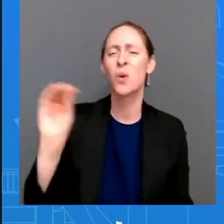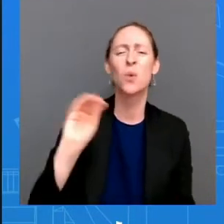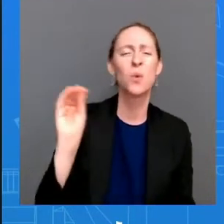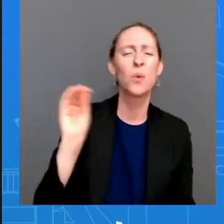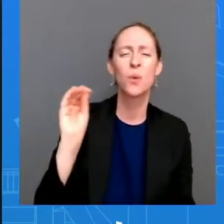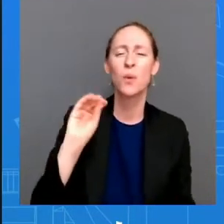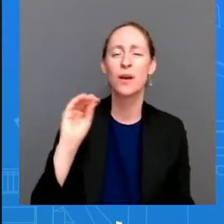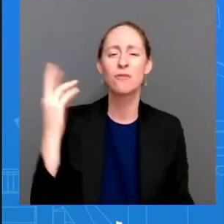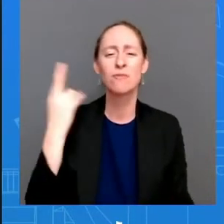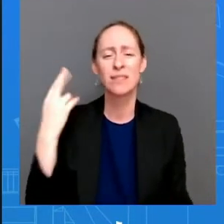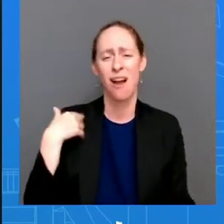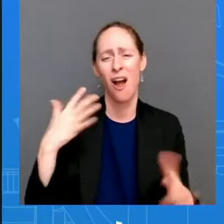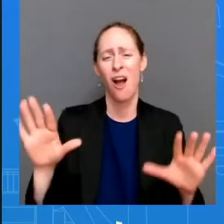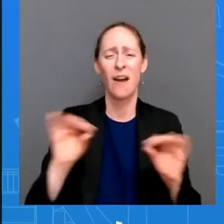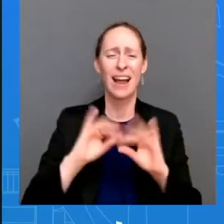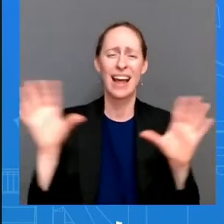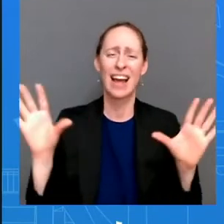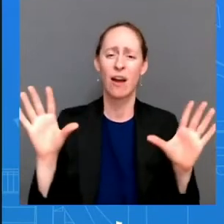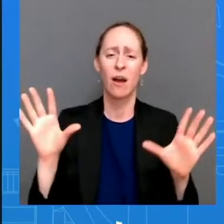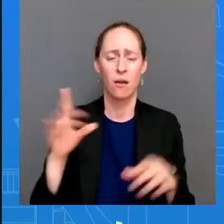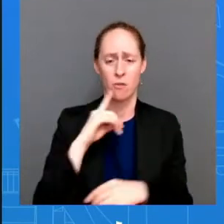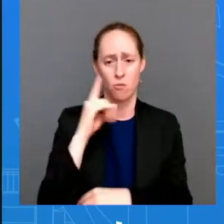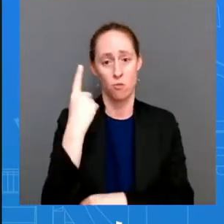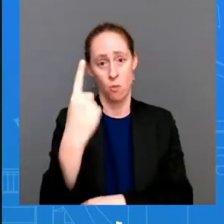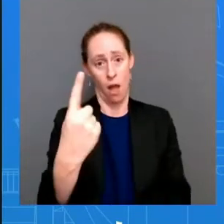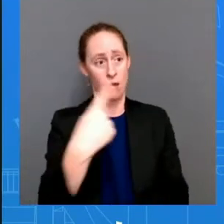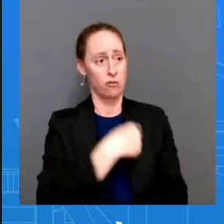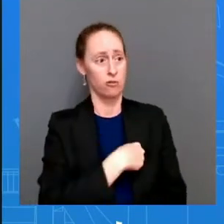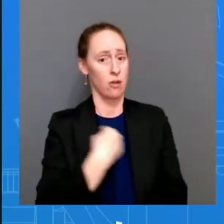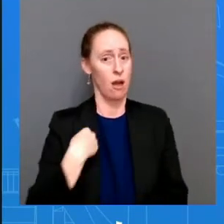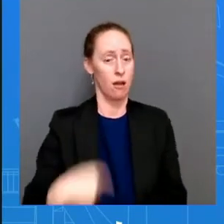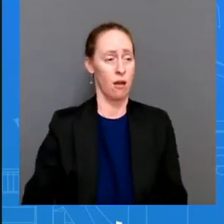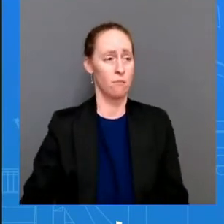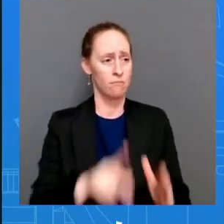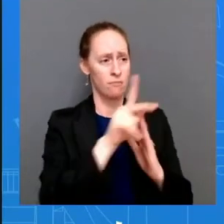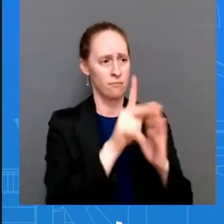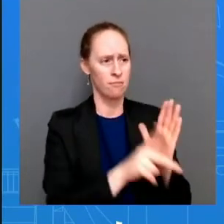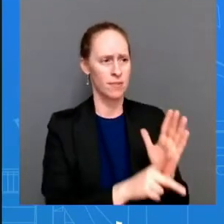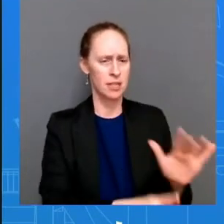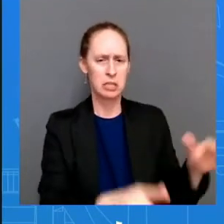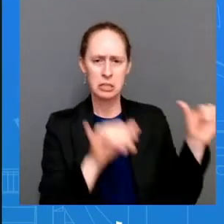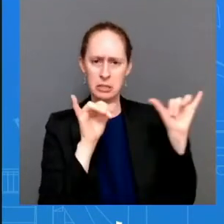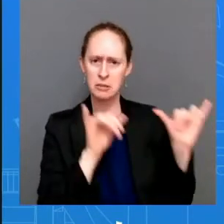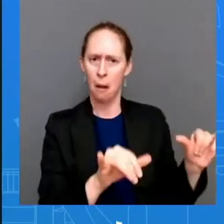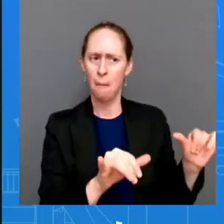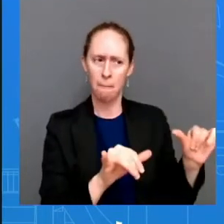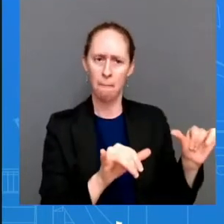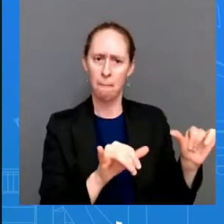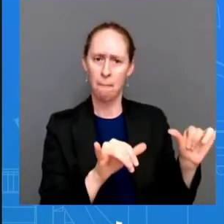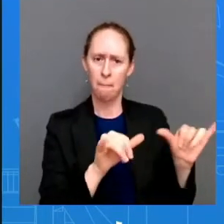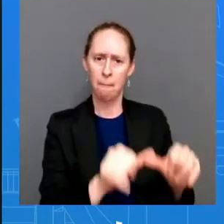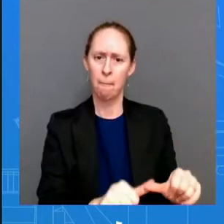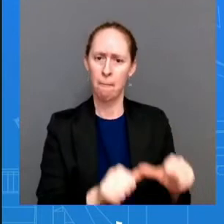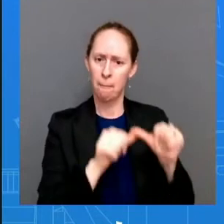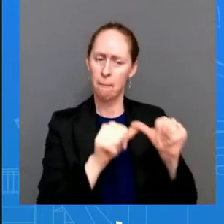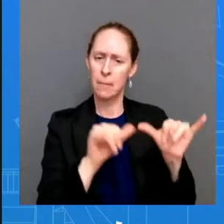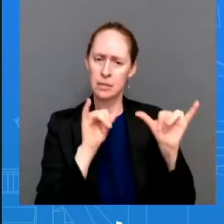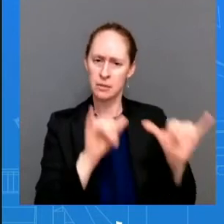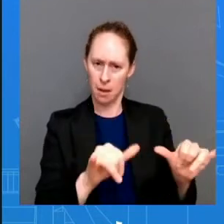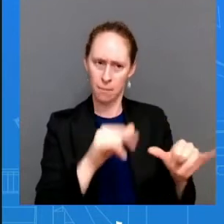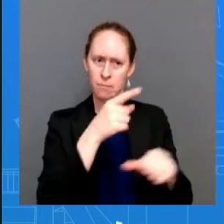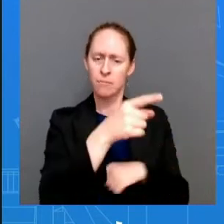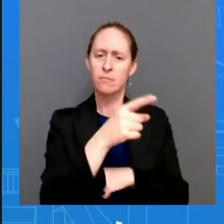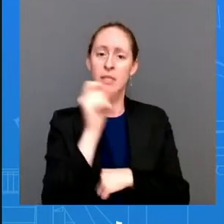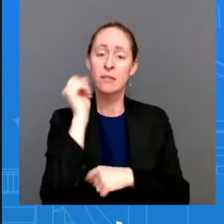one china policy which is guided by the taiwan relations act of 1979 that has not changed and so